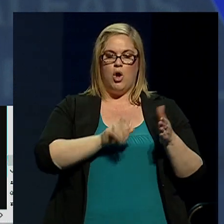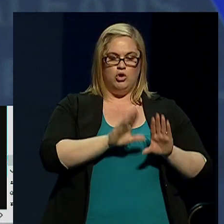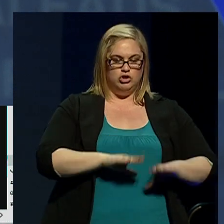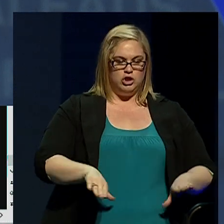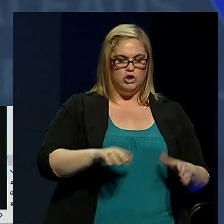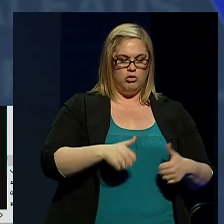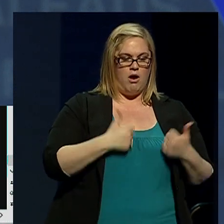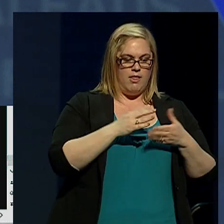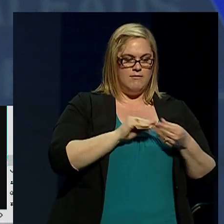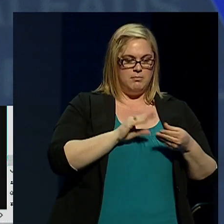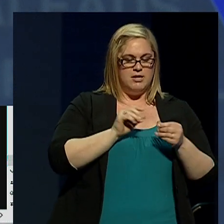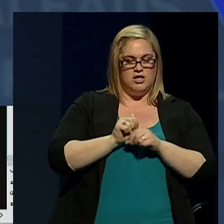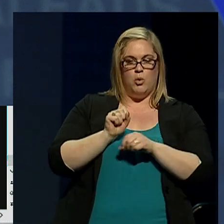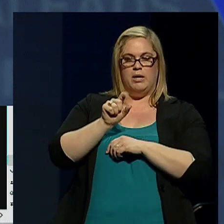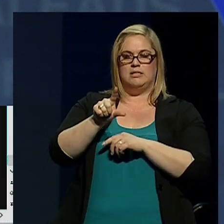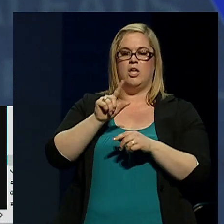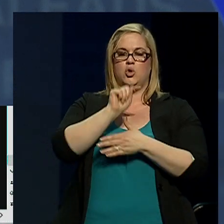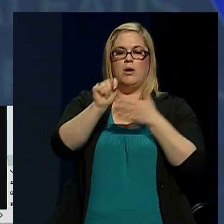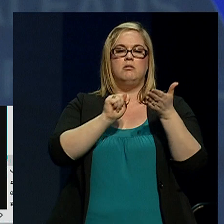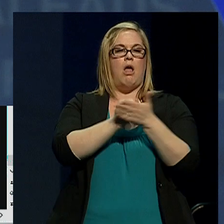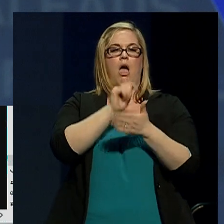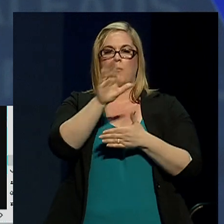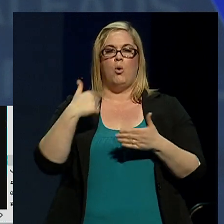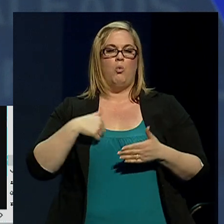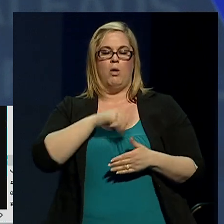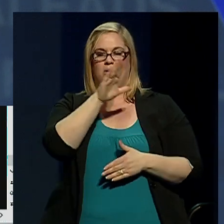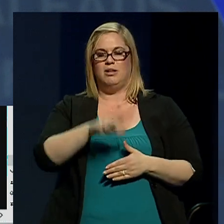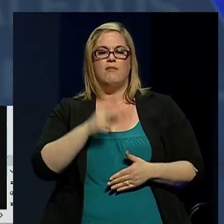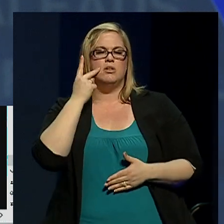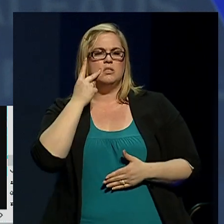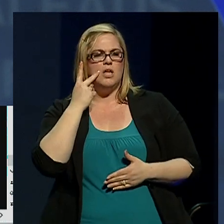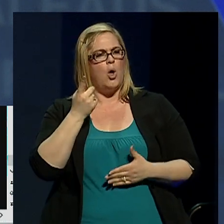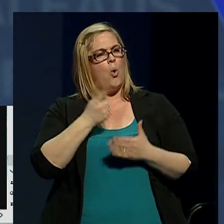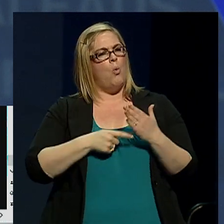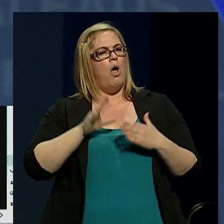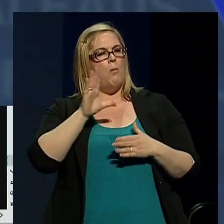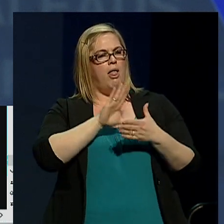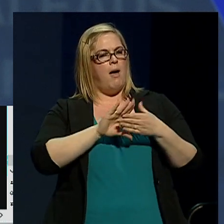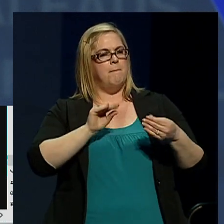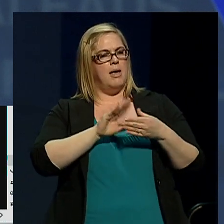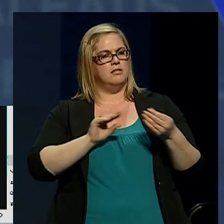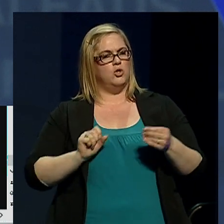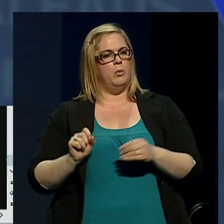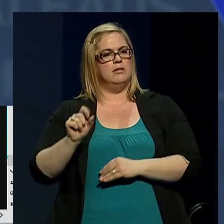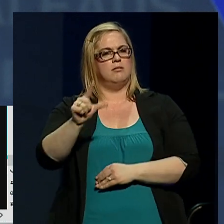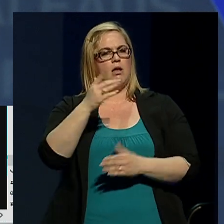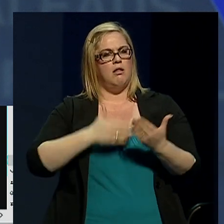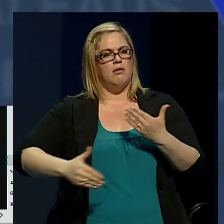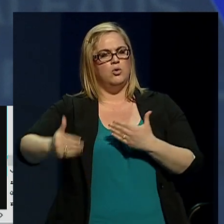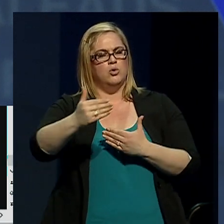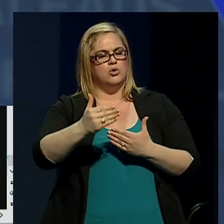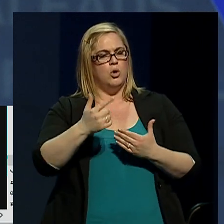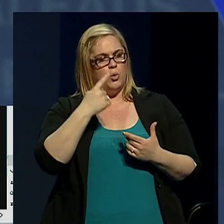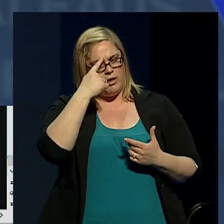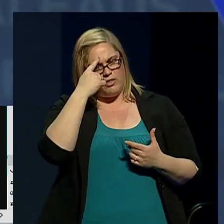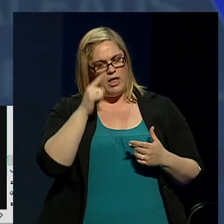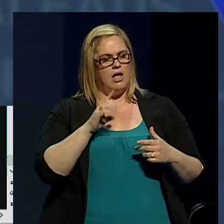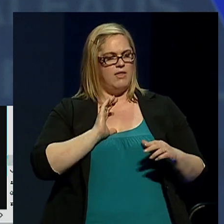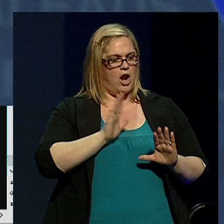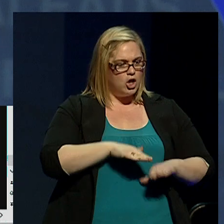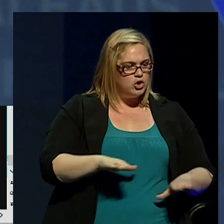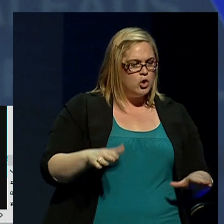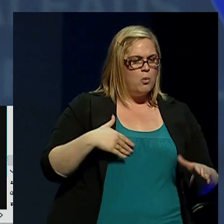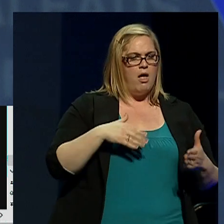message we send to a time we will never see. What is our message? Are we going to leave our children with dirty water, poor